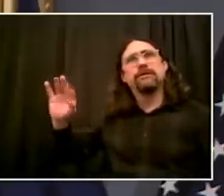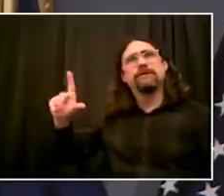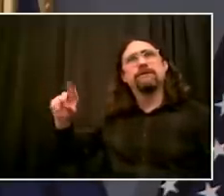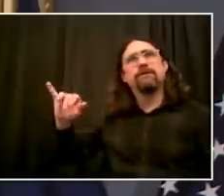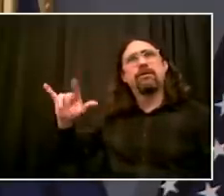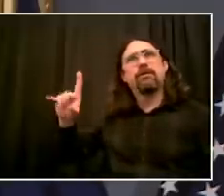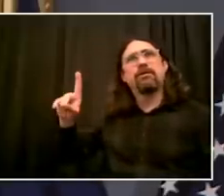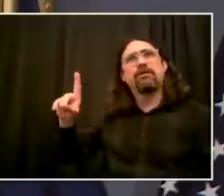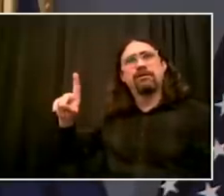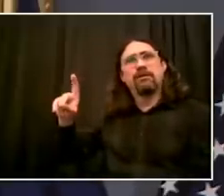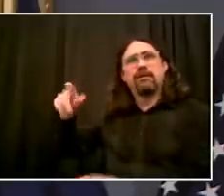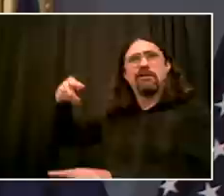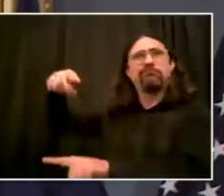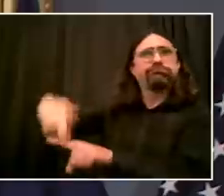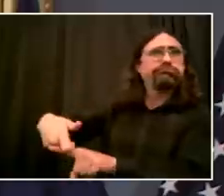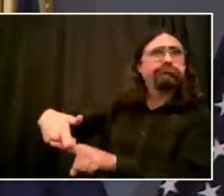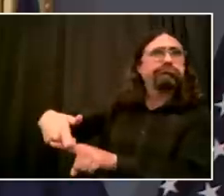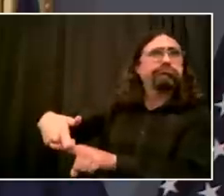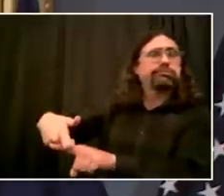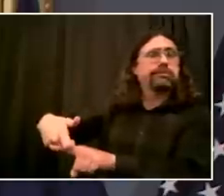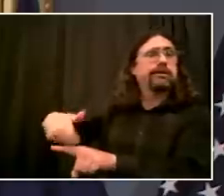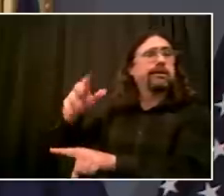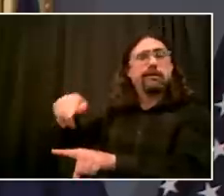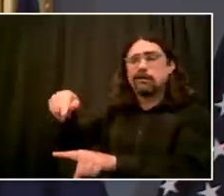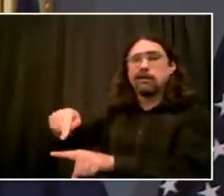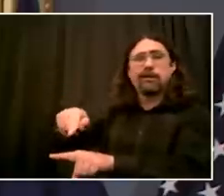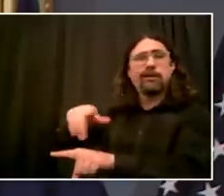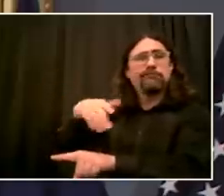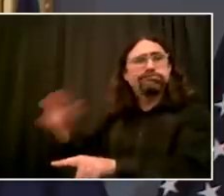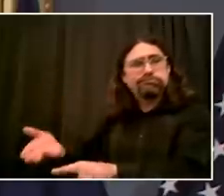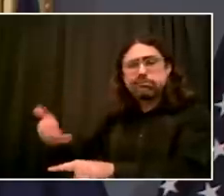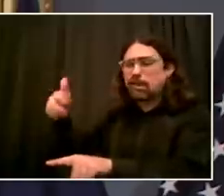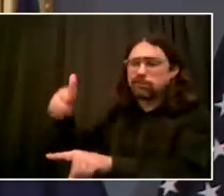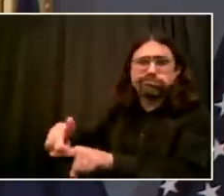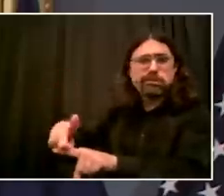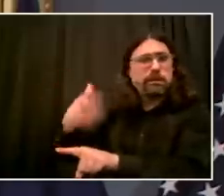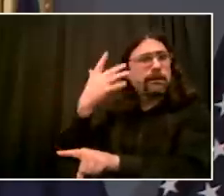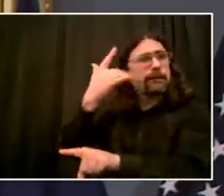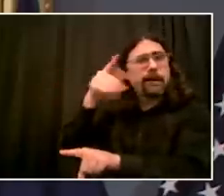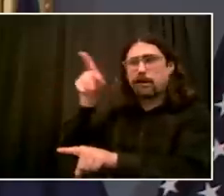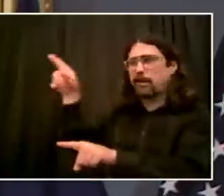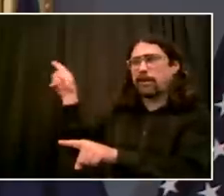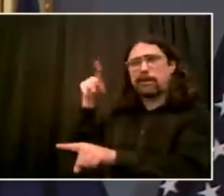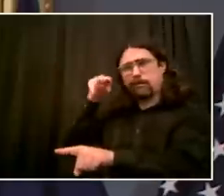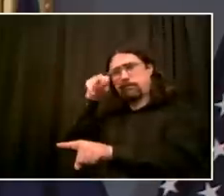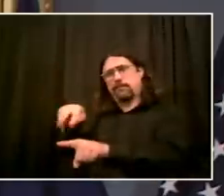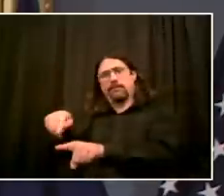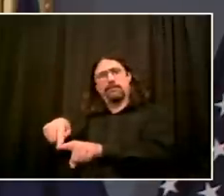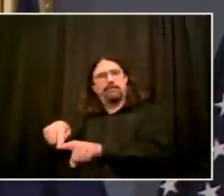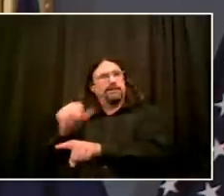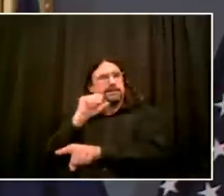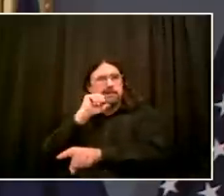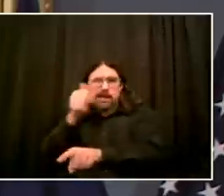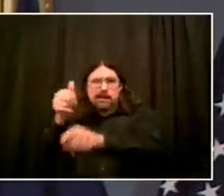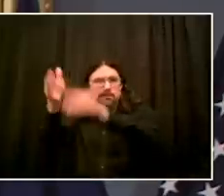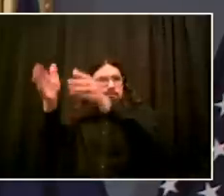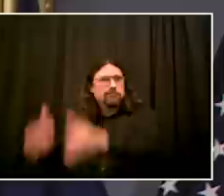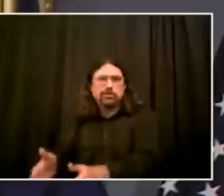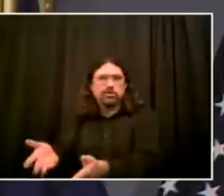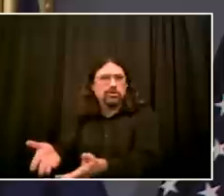pervading our society. And some of that is coming from the wrong rhetoric nationally, but it's for a lot of other reasons as well.